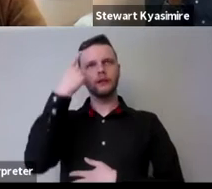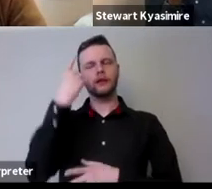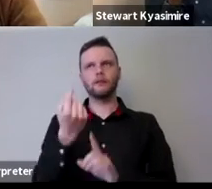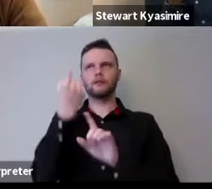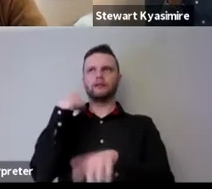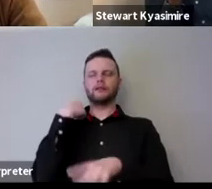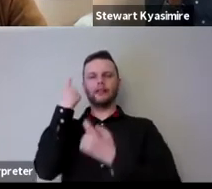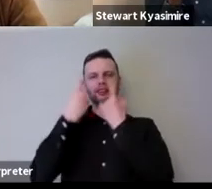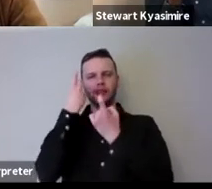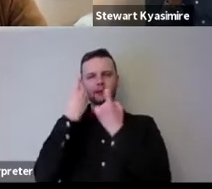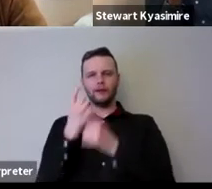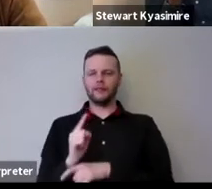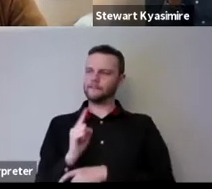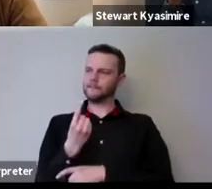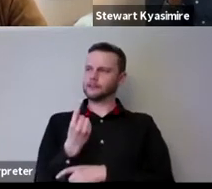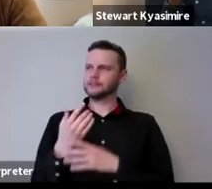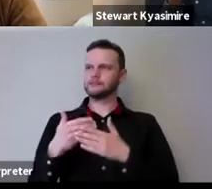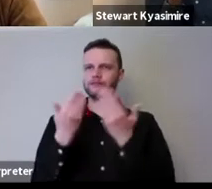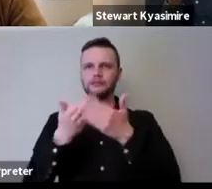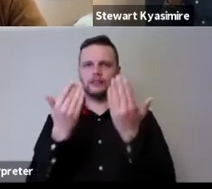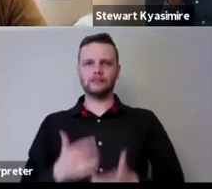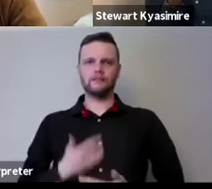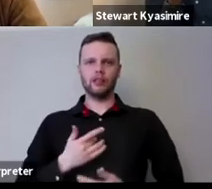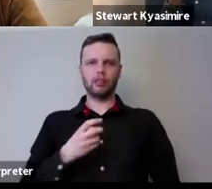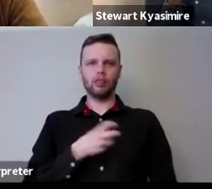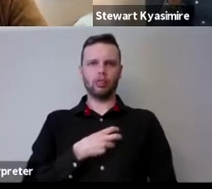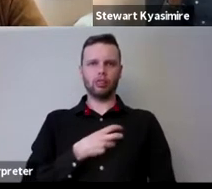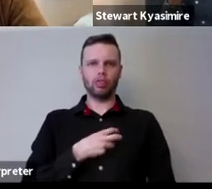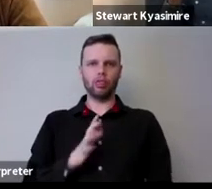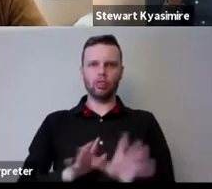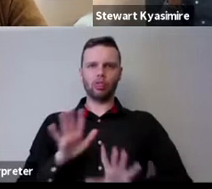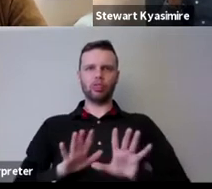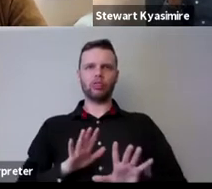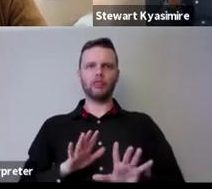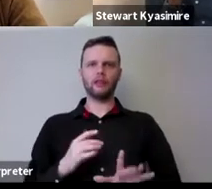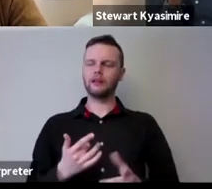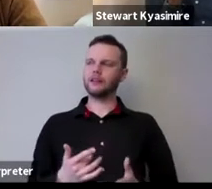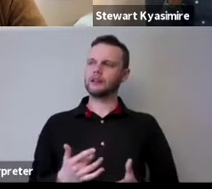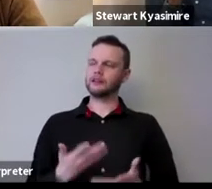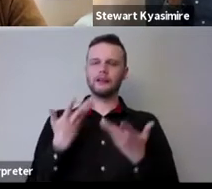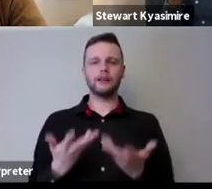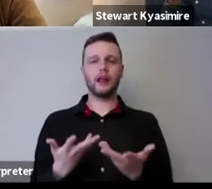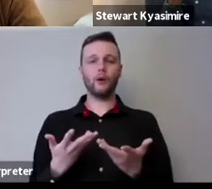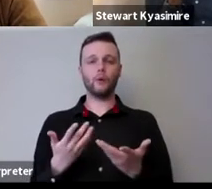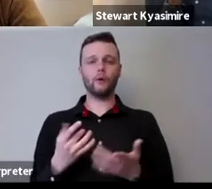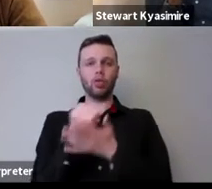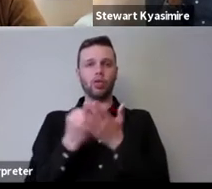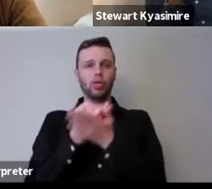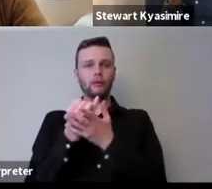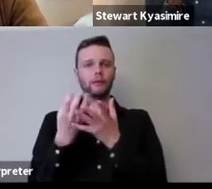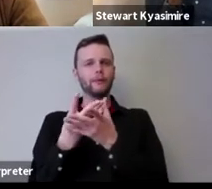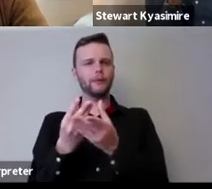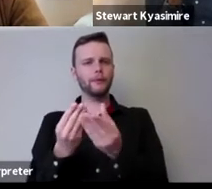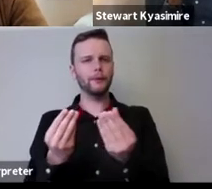those first few days of anxiety and um things don't feel so despairing now but i wanted to maybe just